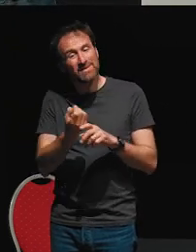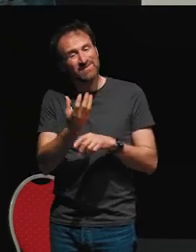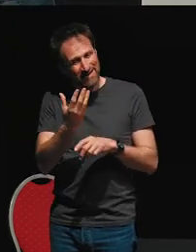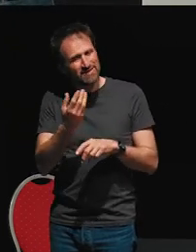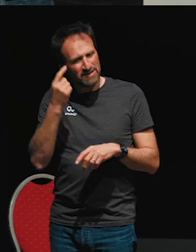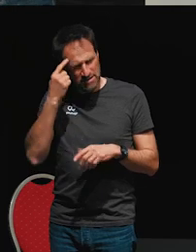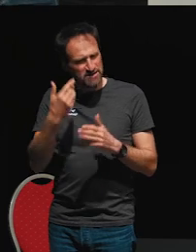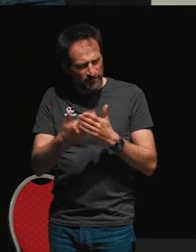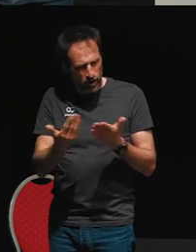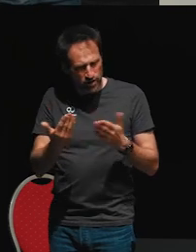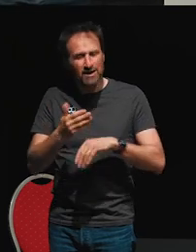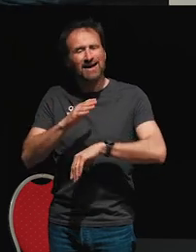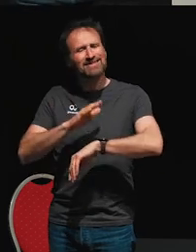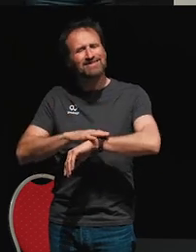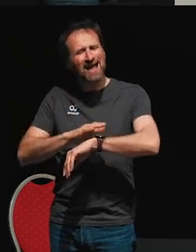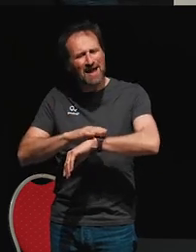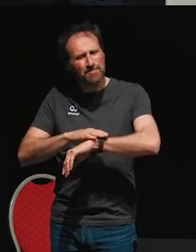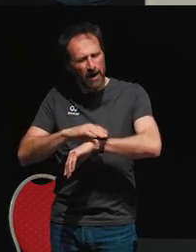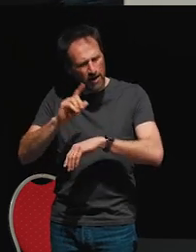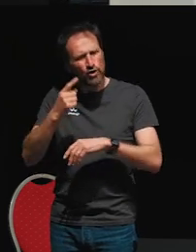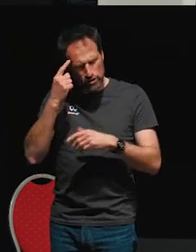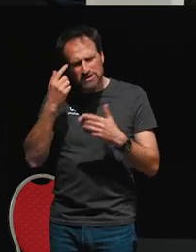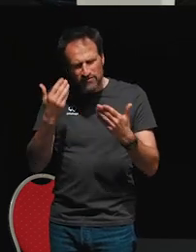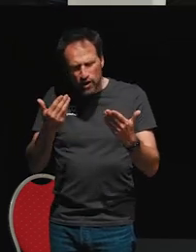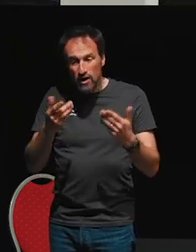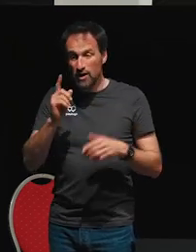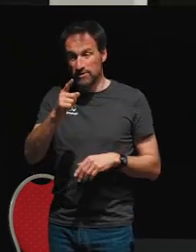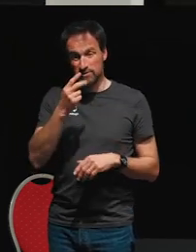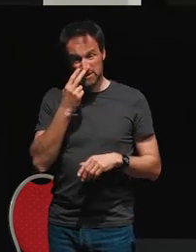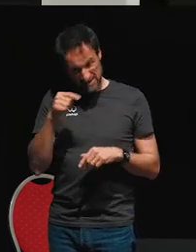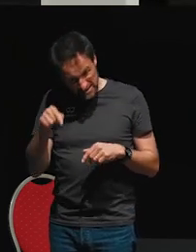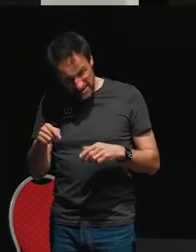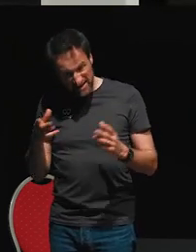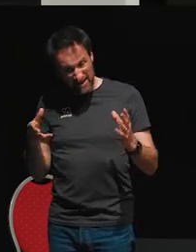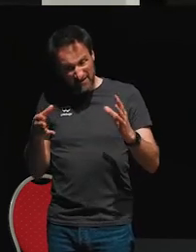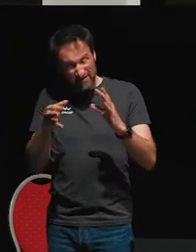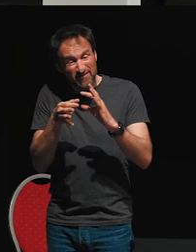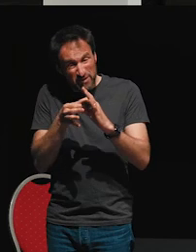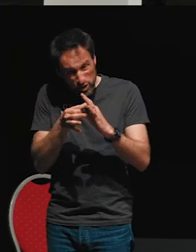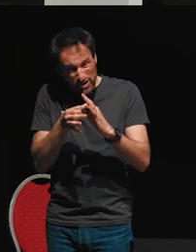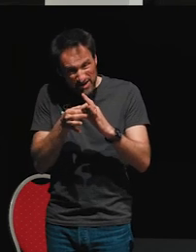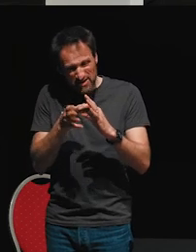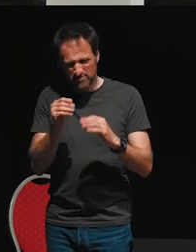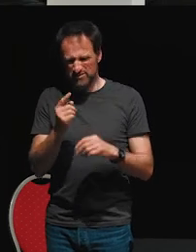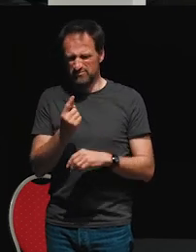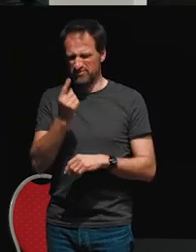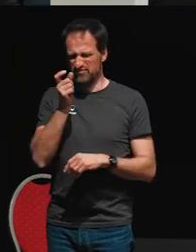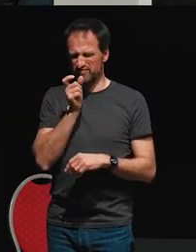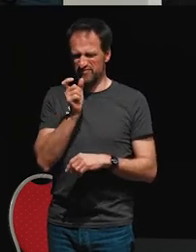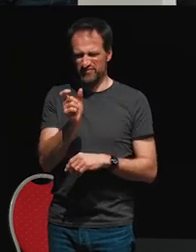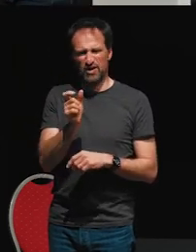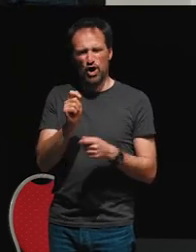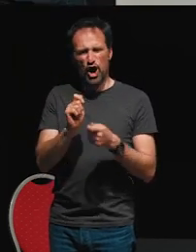probably makes some sense, but you see that they are joined here with this kind of weirdly named operator